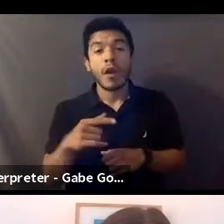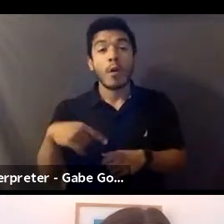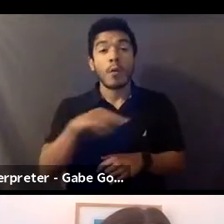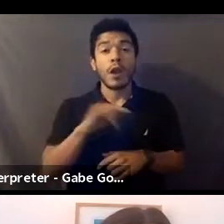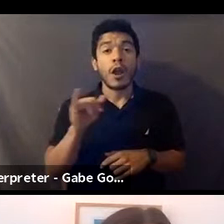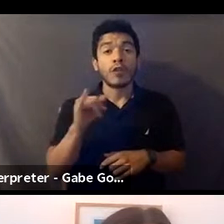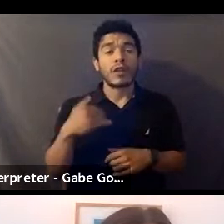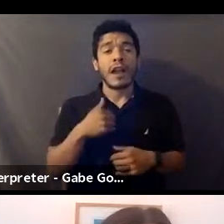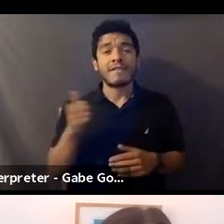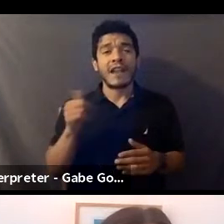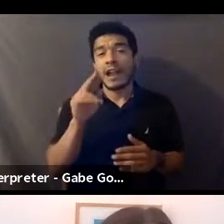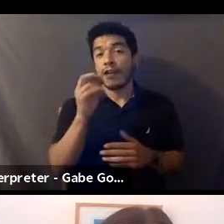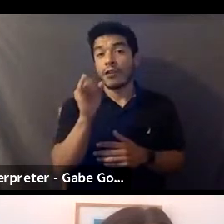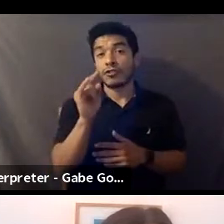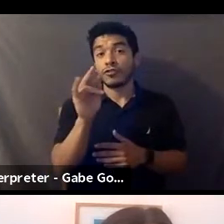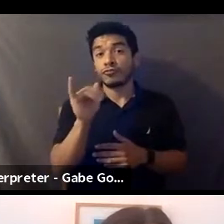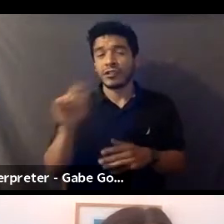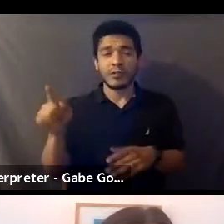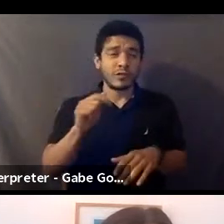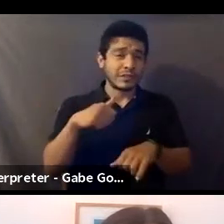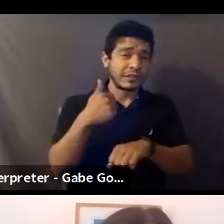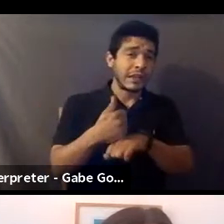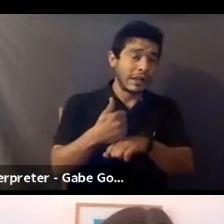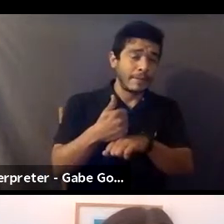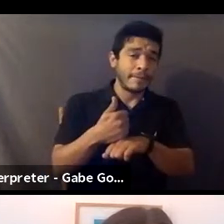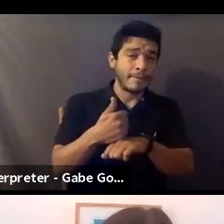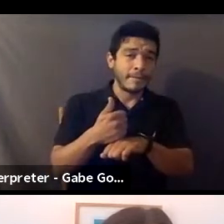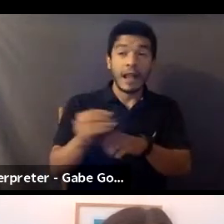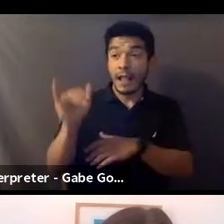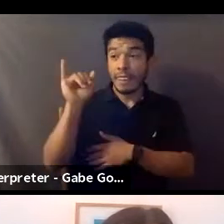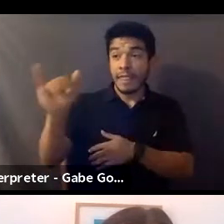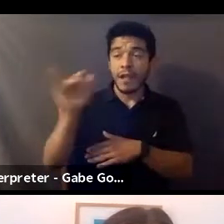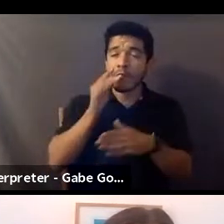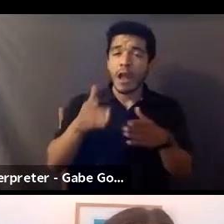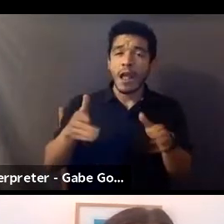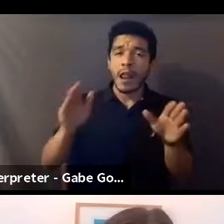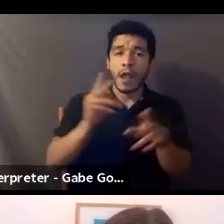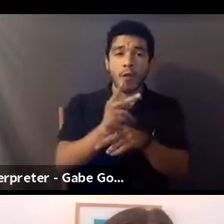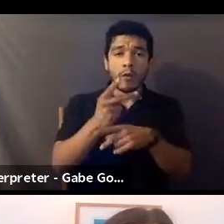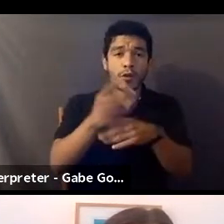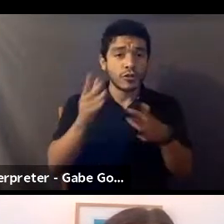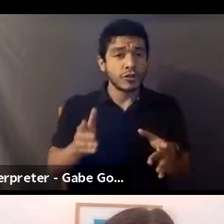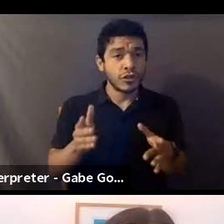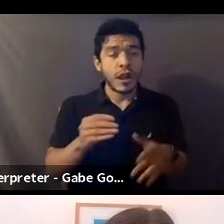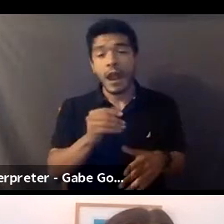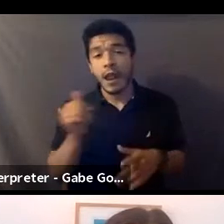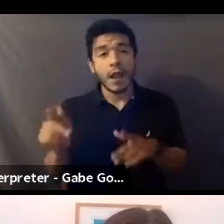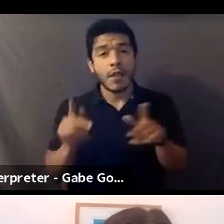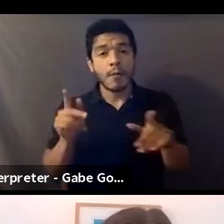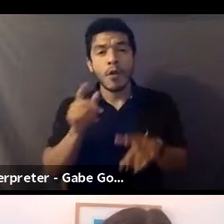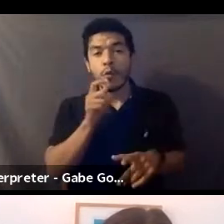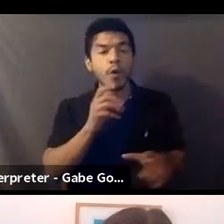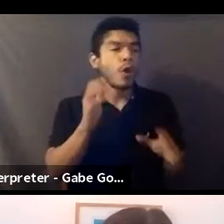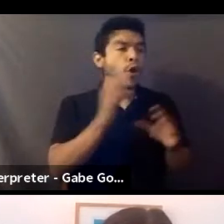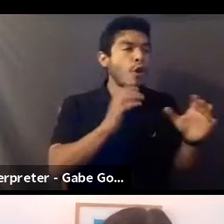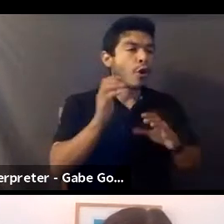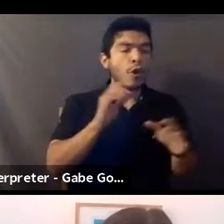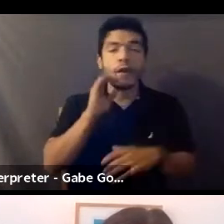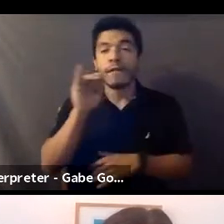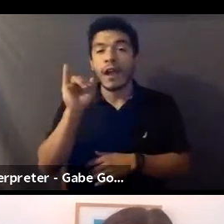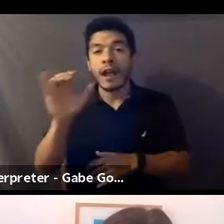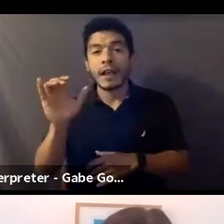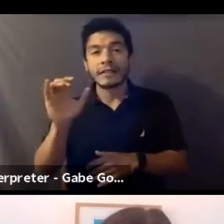registry that we are setting up, and the registry will allow producers and others who are looking for intimacy